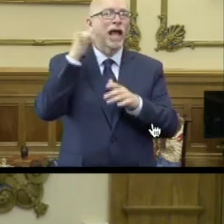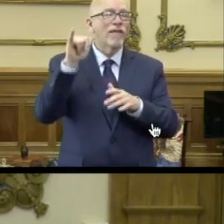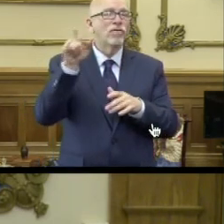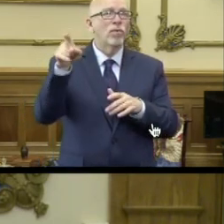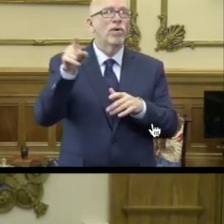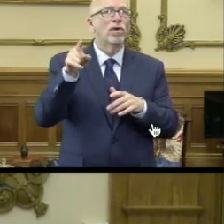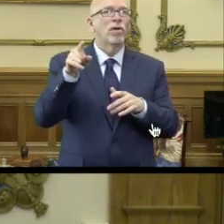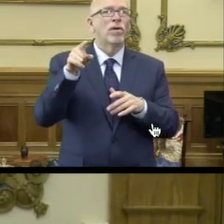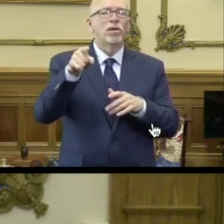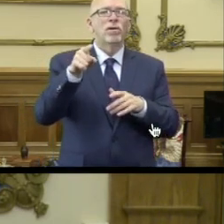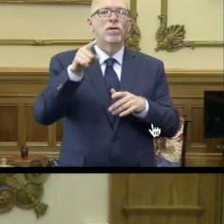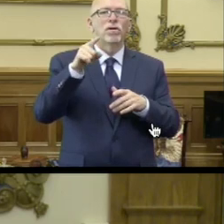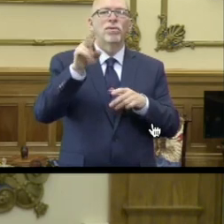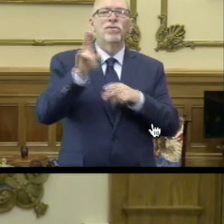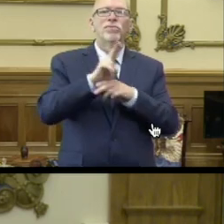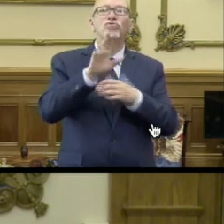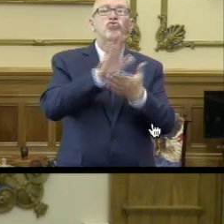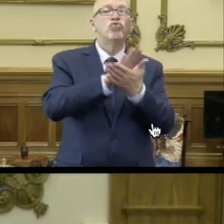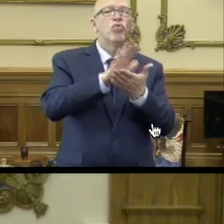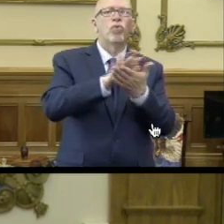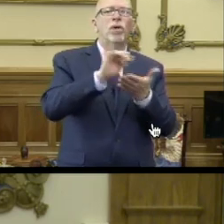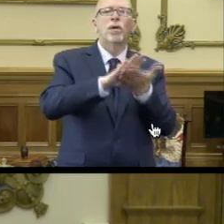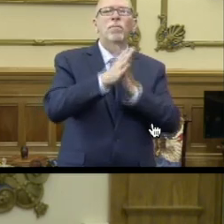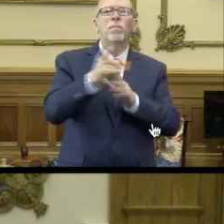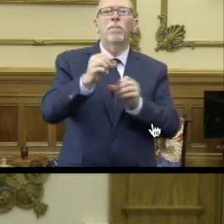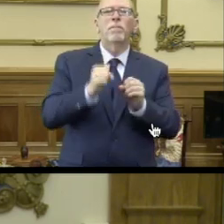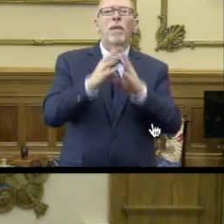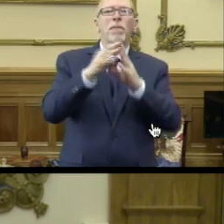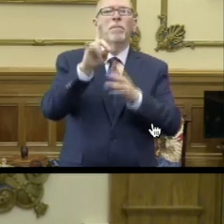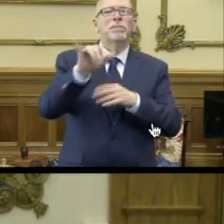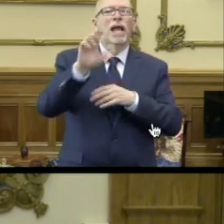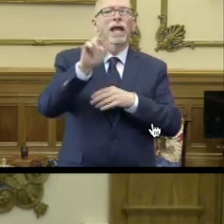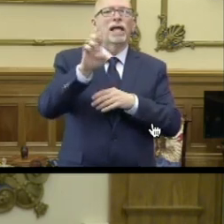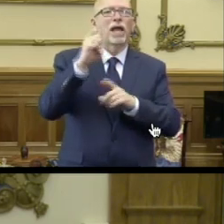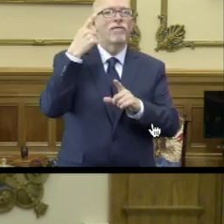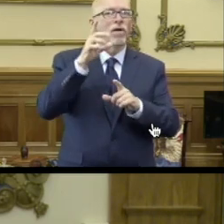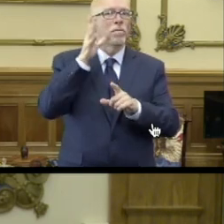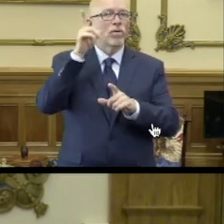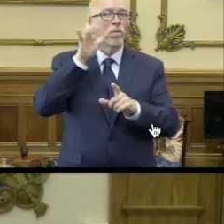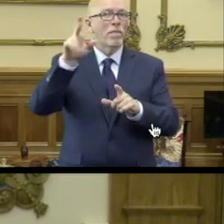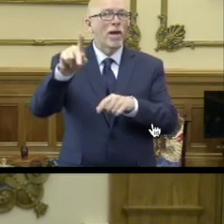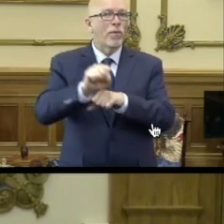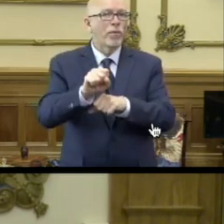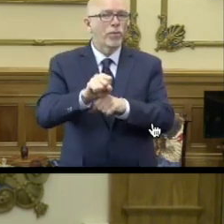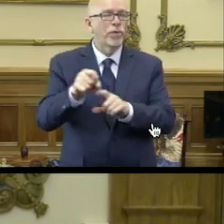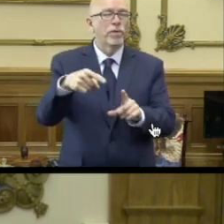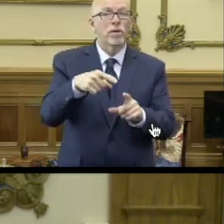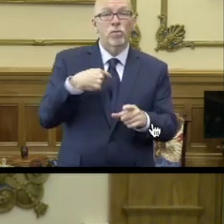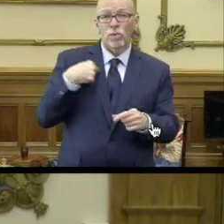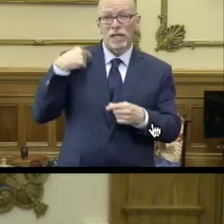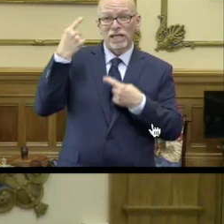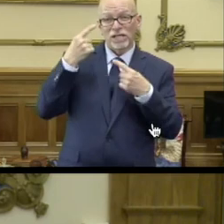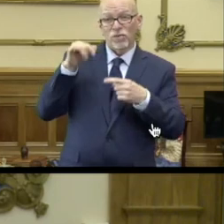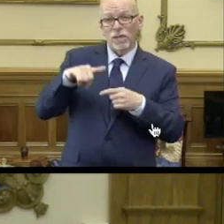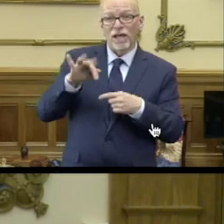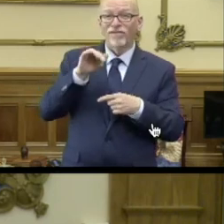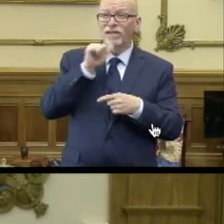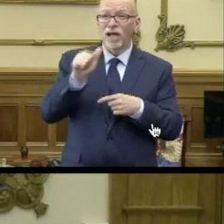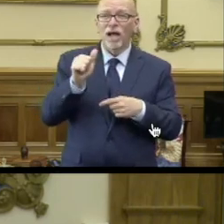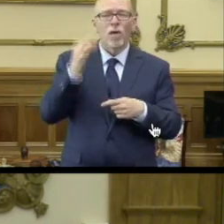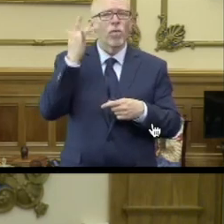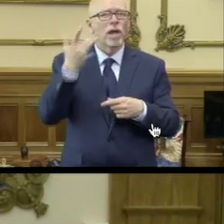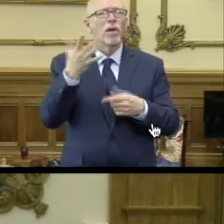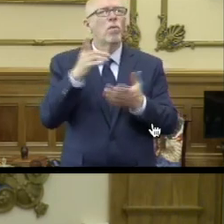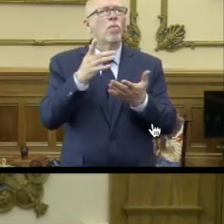are repurposing schools as pop-up daycares for parents going back to work. Are we considering this? And if not, why?